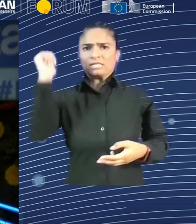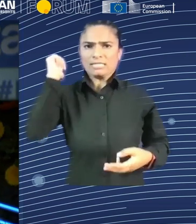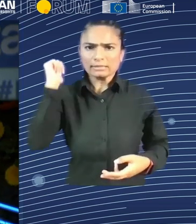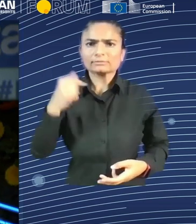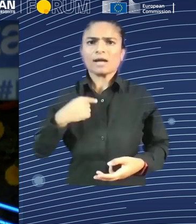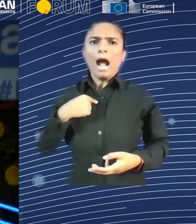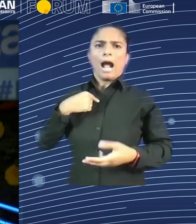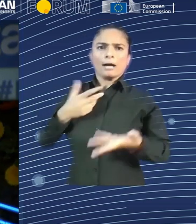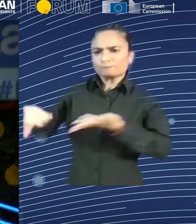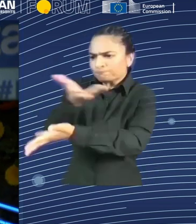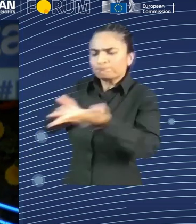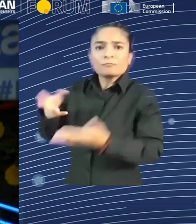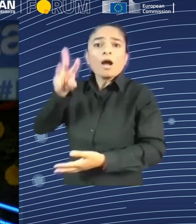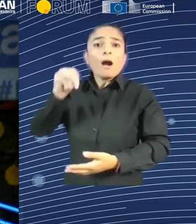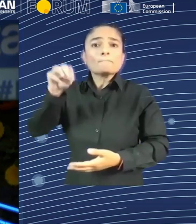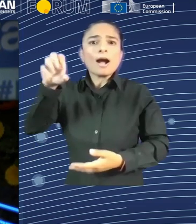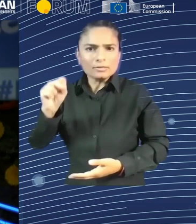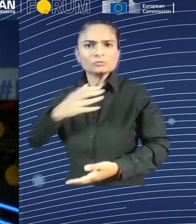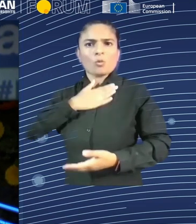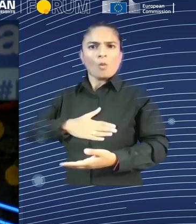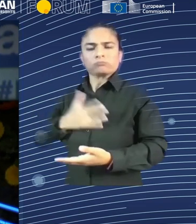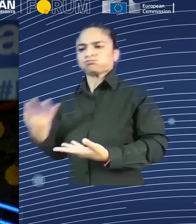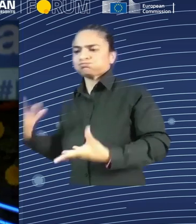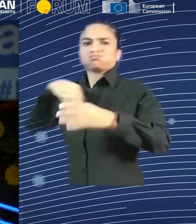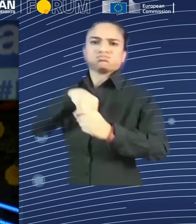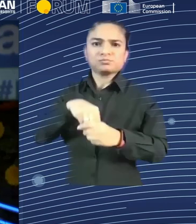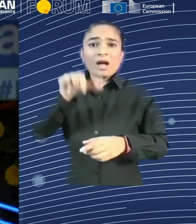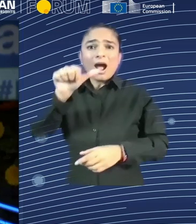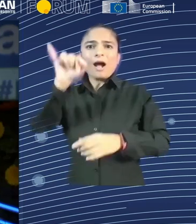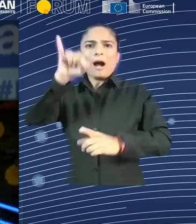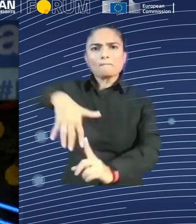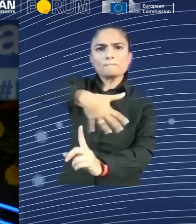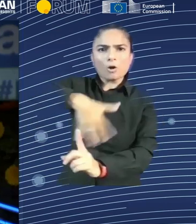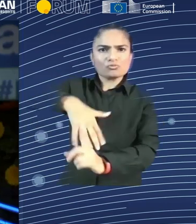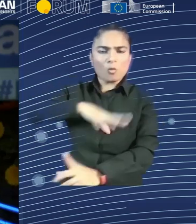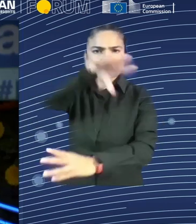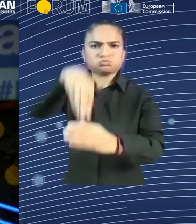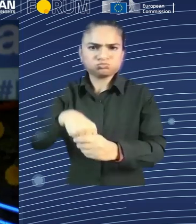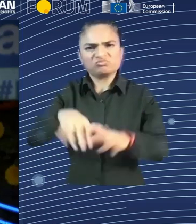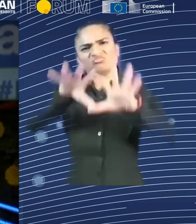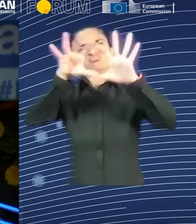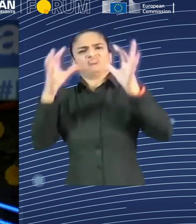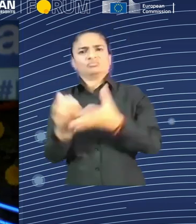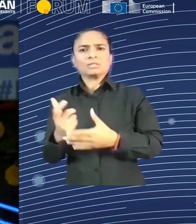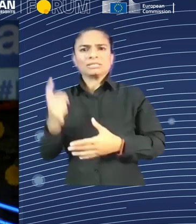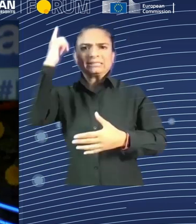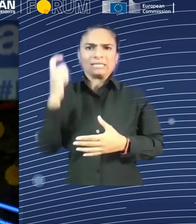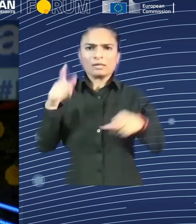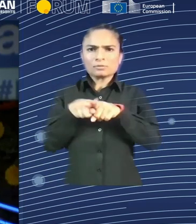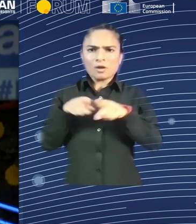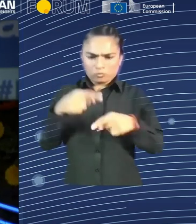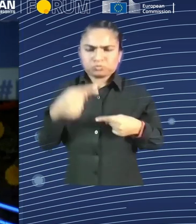What is that? I mean, I can say simply one word, progress. That's what we are talking right now about.